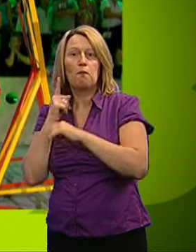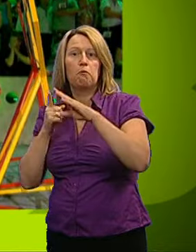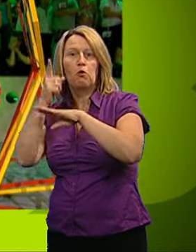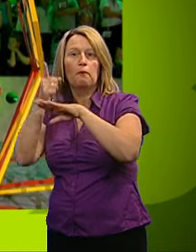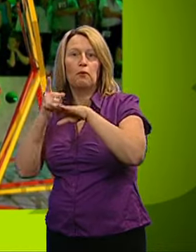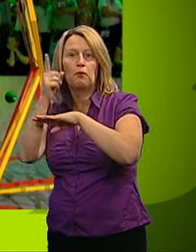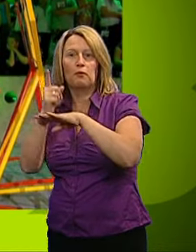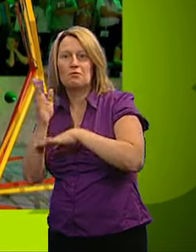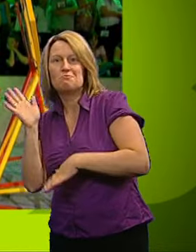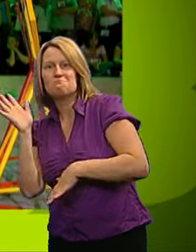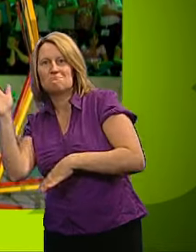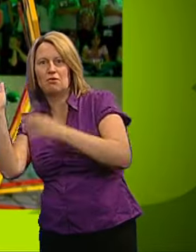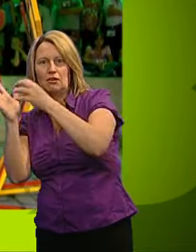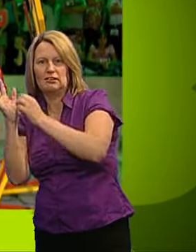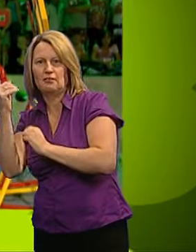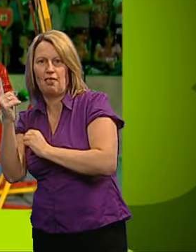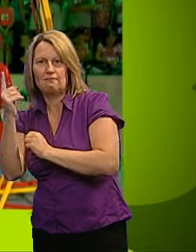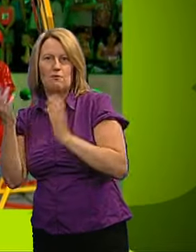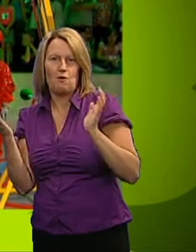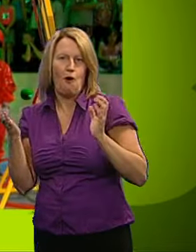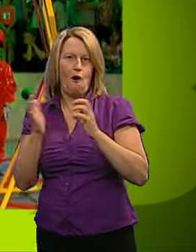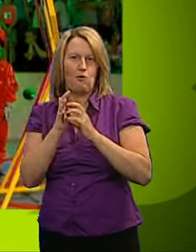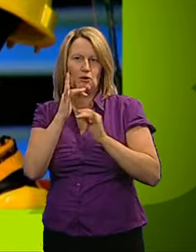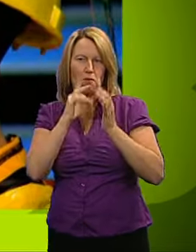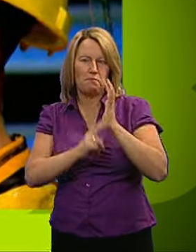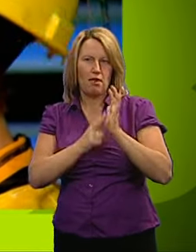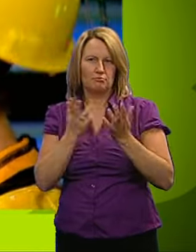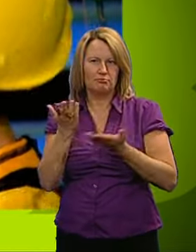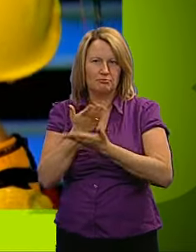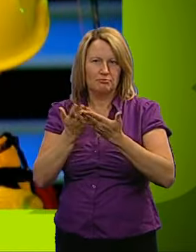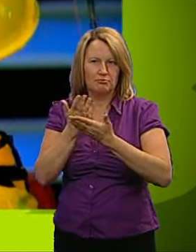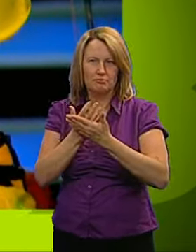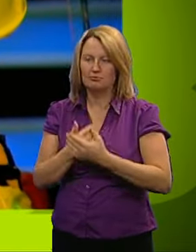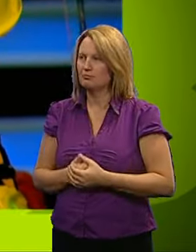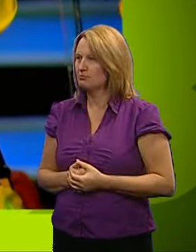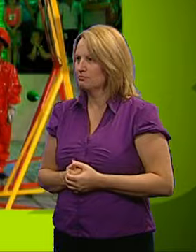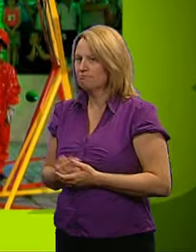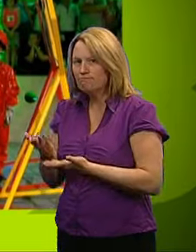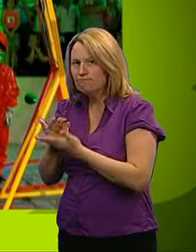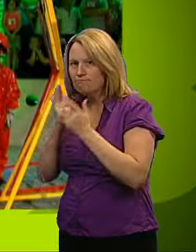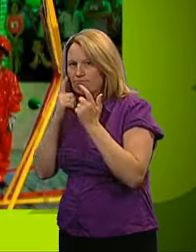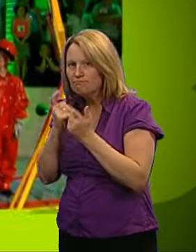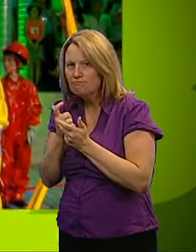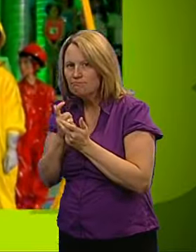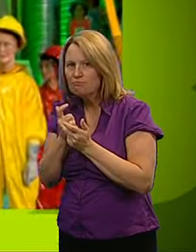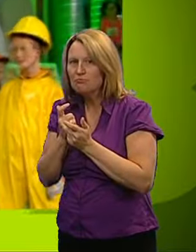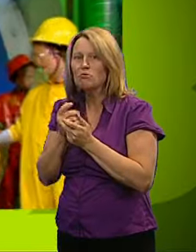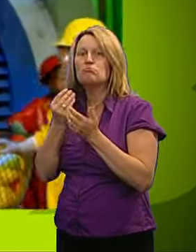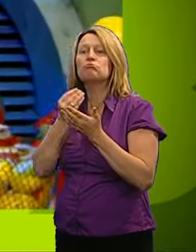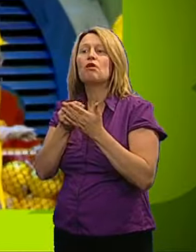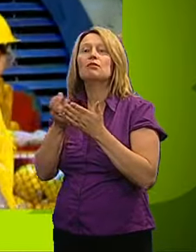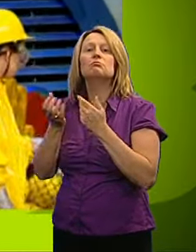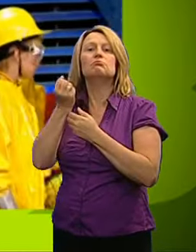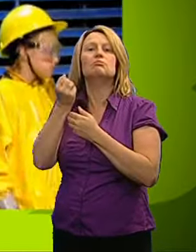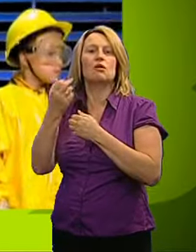prize pod across instead. So it's down to you to work out your tactics on that one. Deploy them carefully. Remember, only the prize pods that end up in the